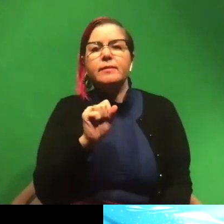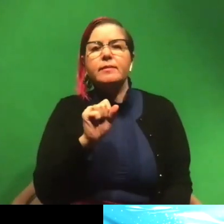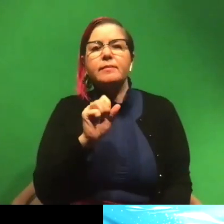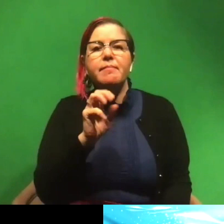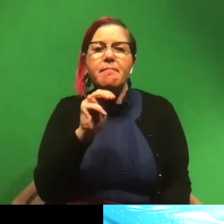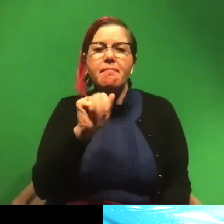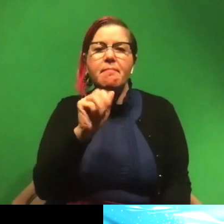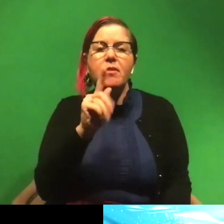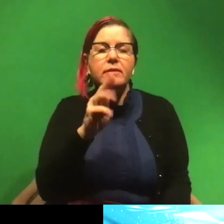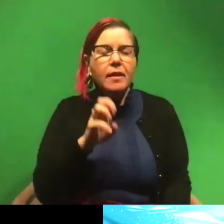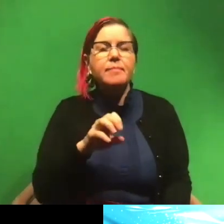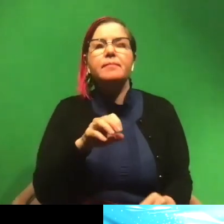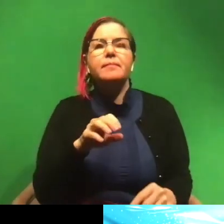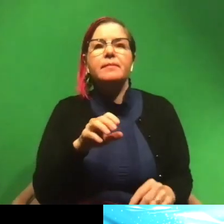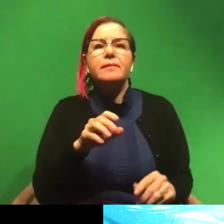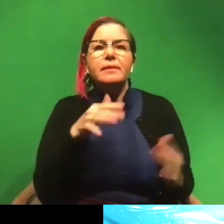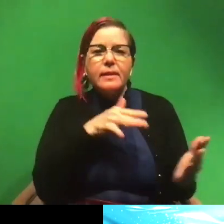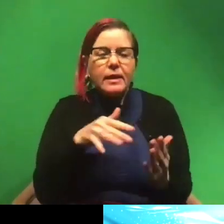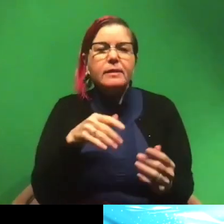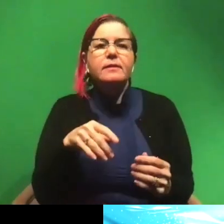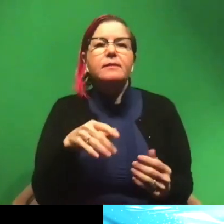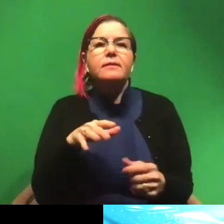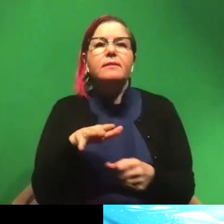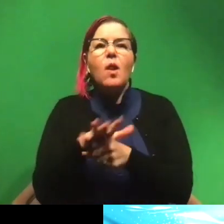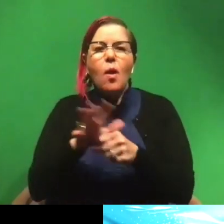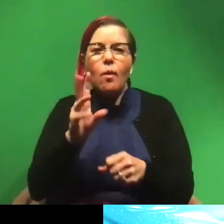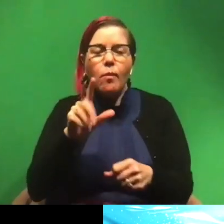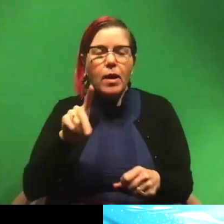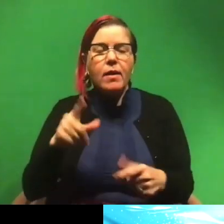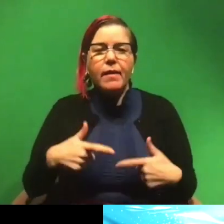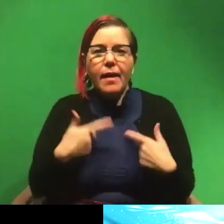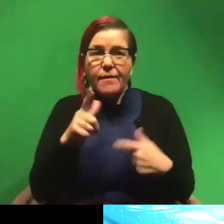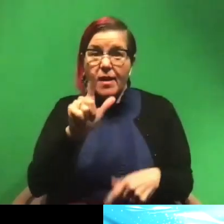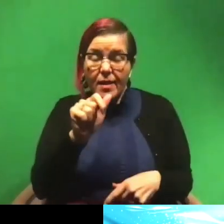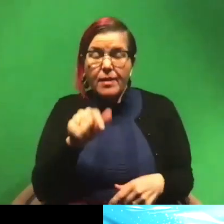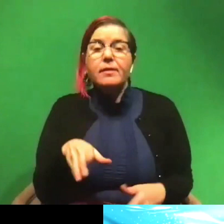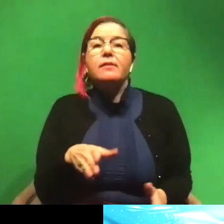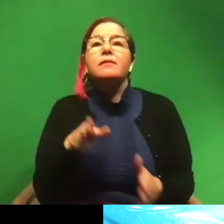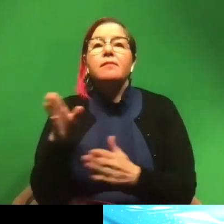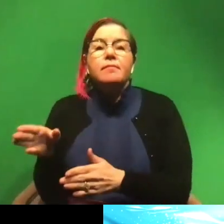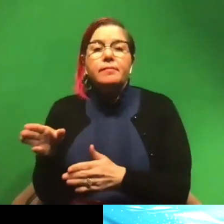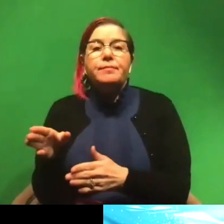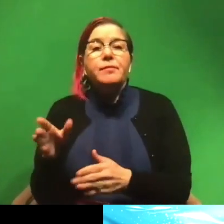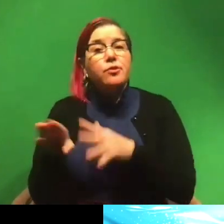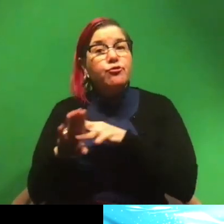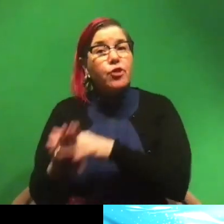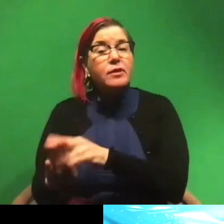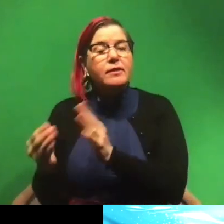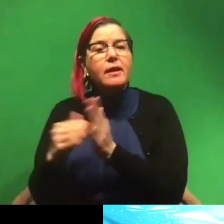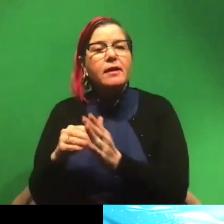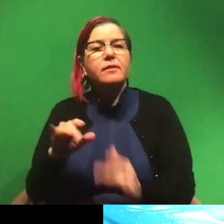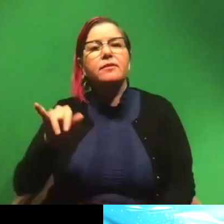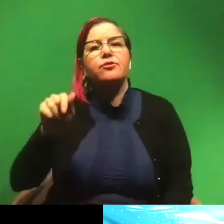societies and the local wildlife in Los Angeles and sharks, shark jaws